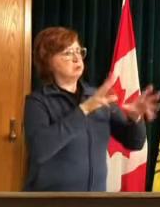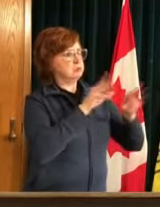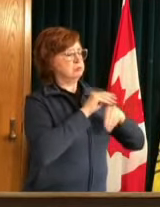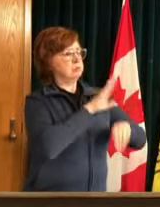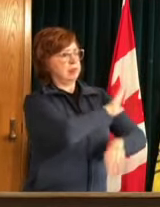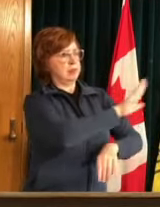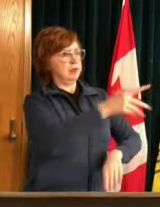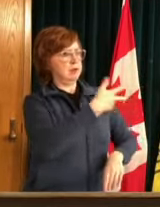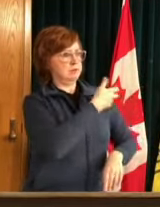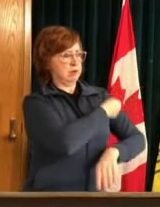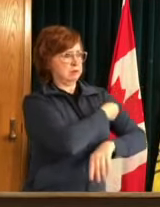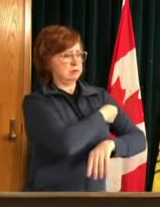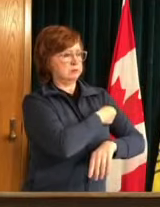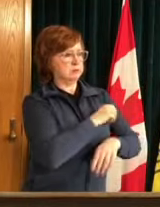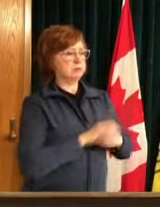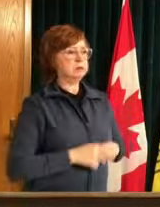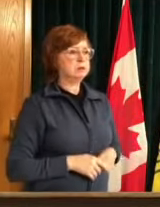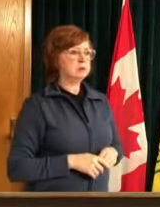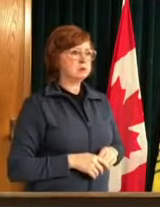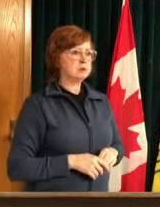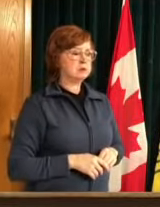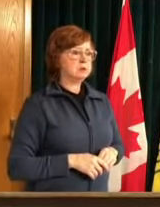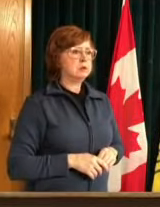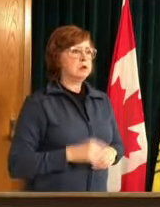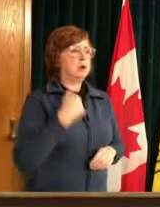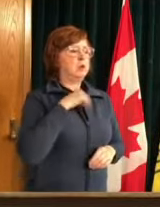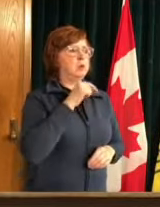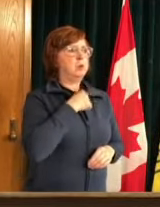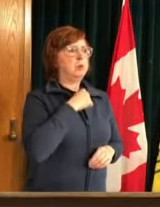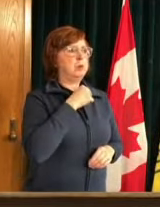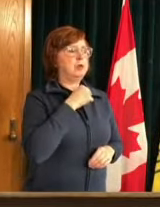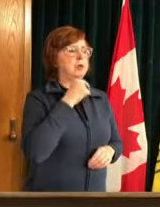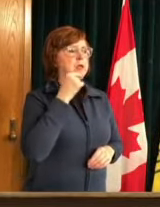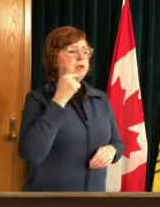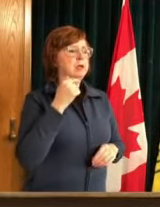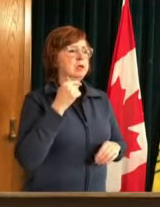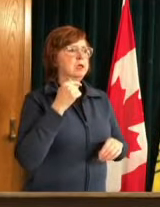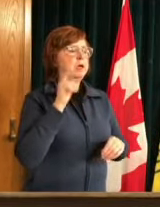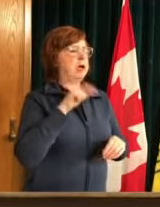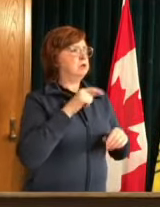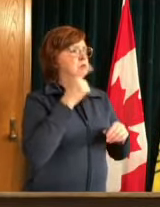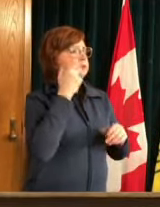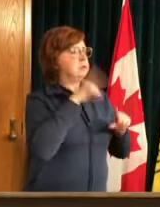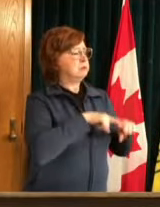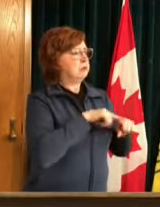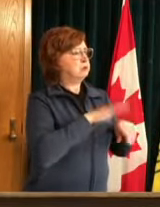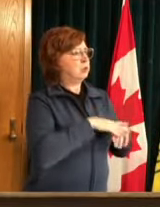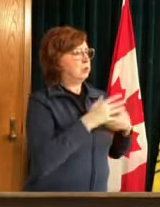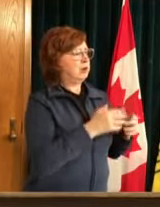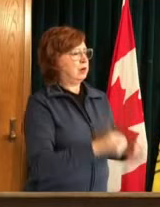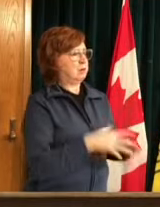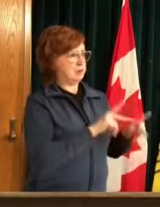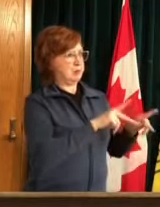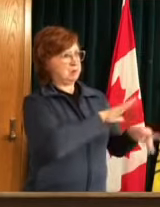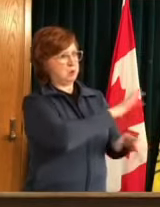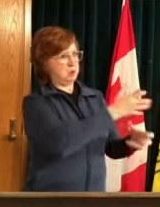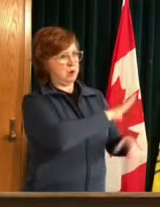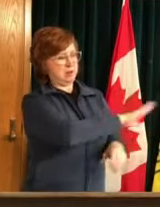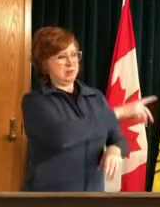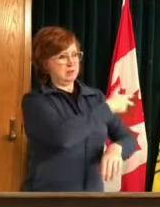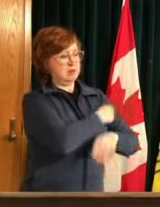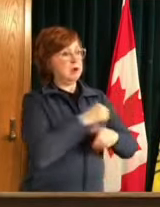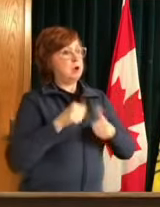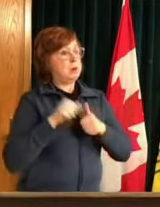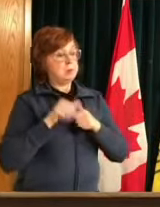uptake across the population we've seen what's happened in north dakota in um you know in a jurisdiction where they had much higher numbers